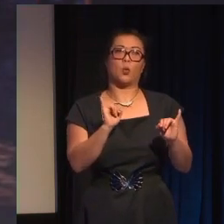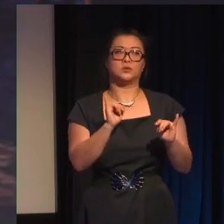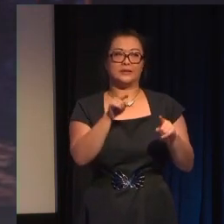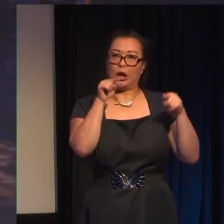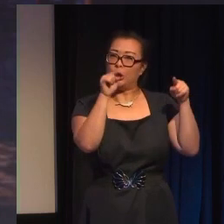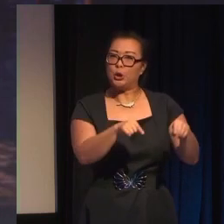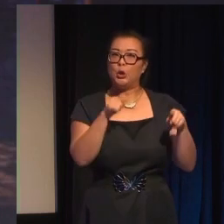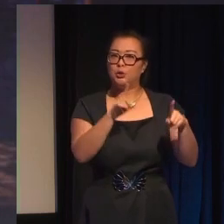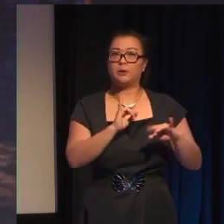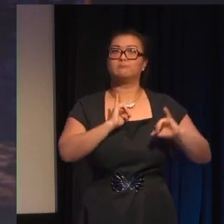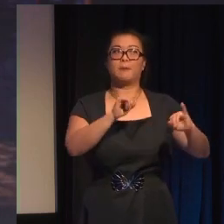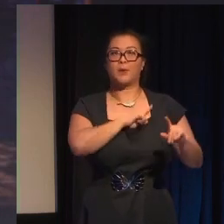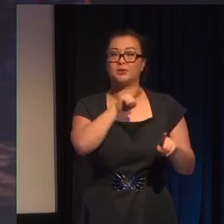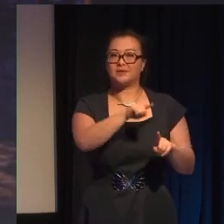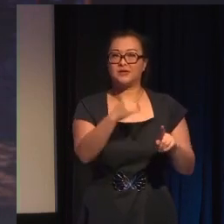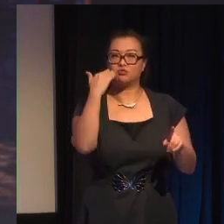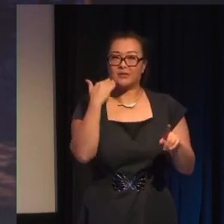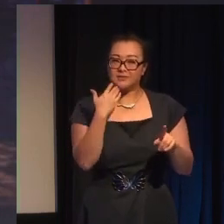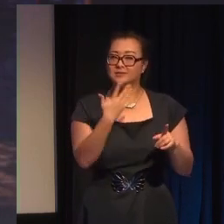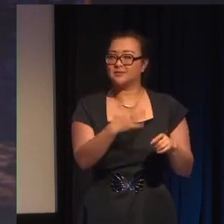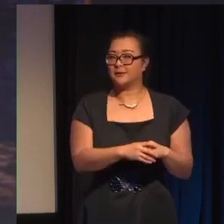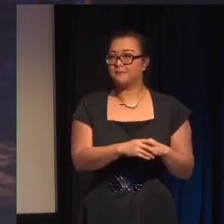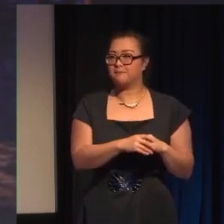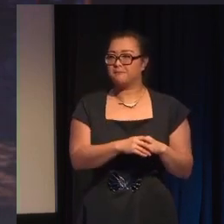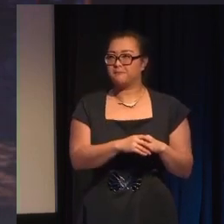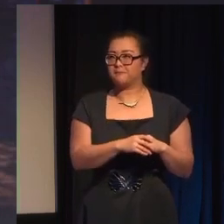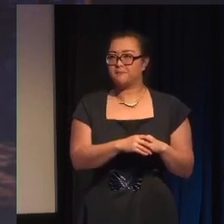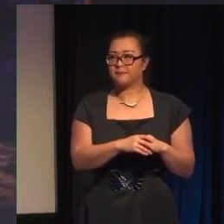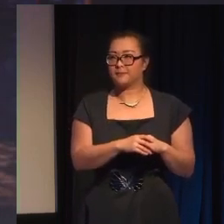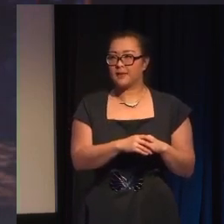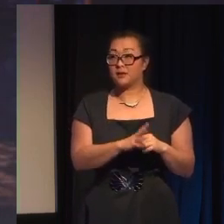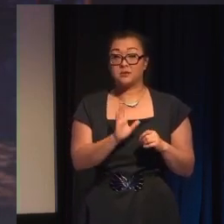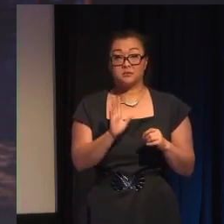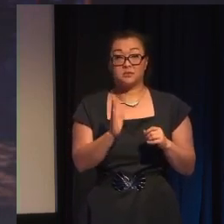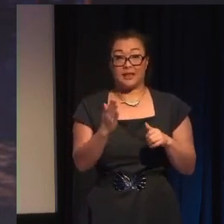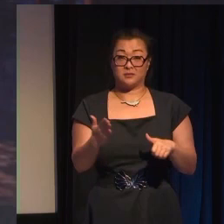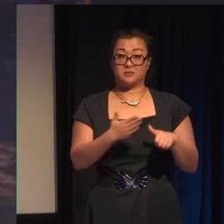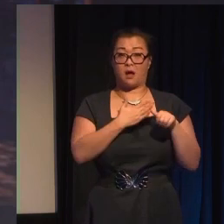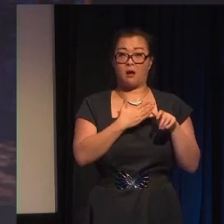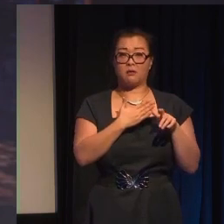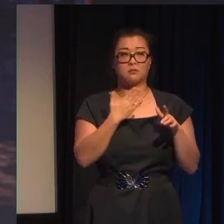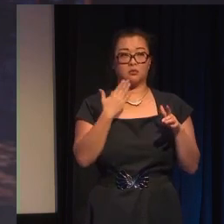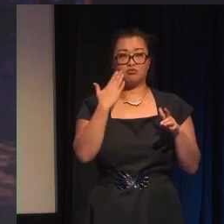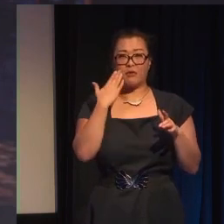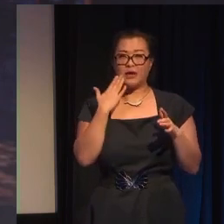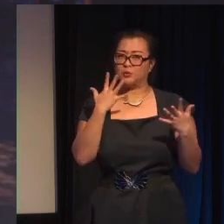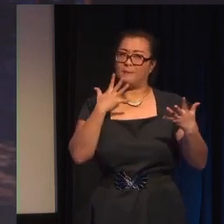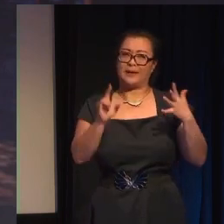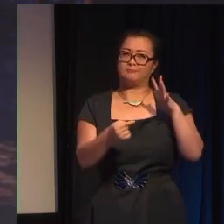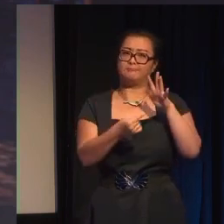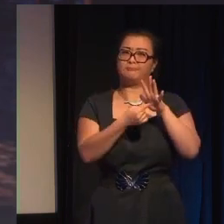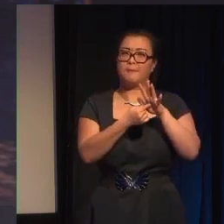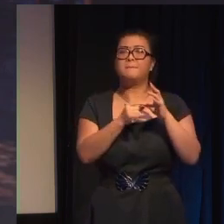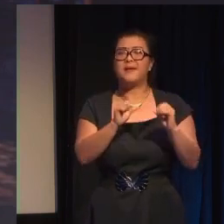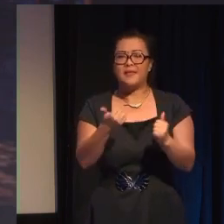so these themes are present but race was originally even more prominent until we got some feedback from testers that made us rethink that a little